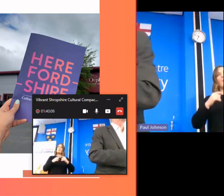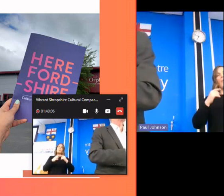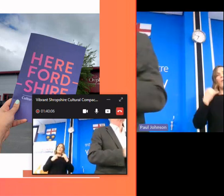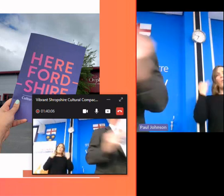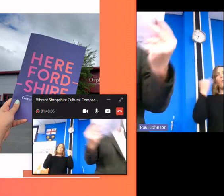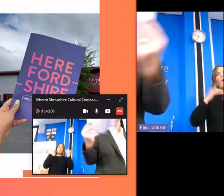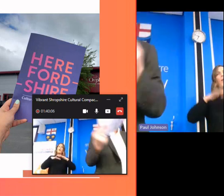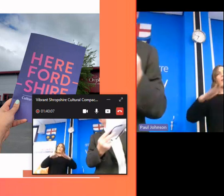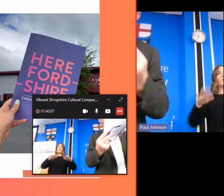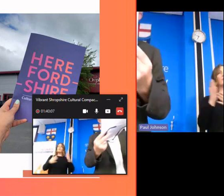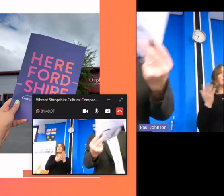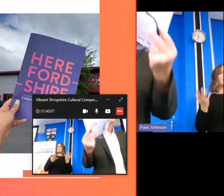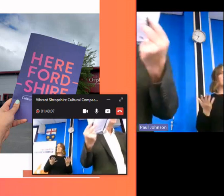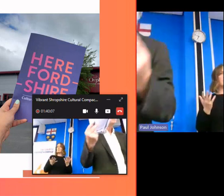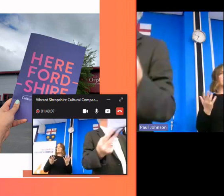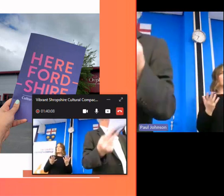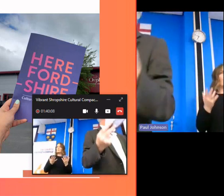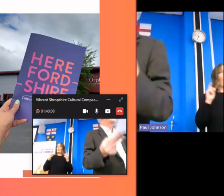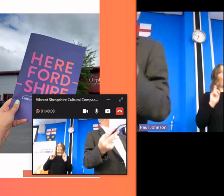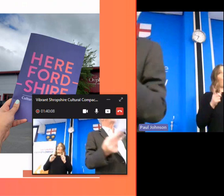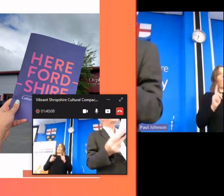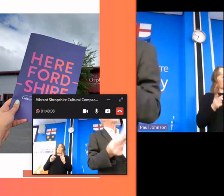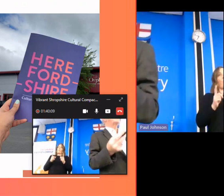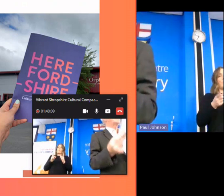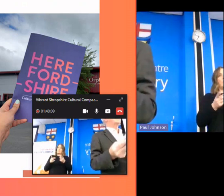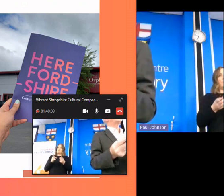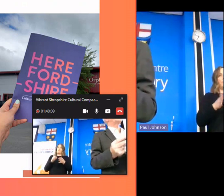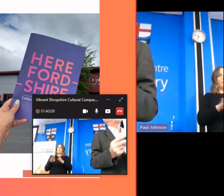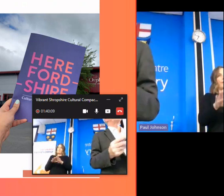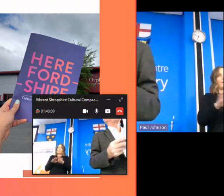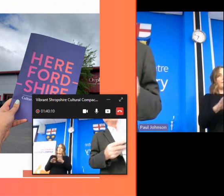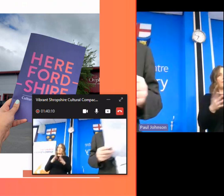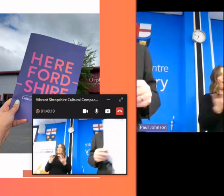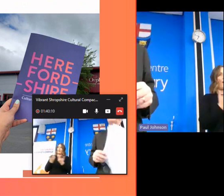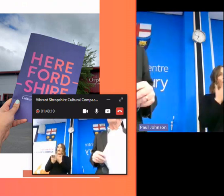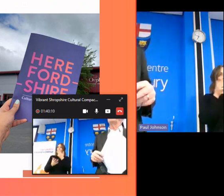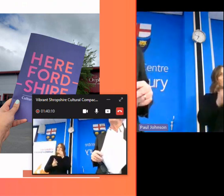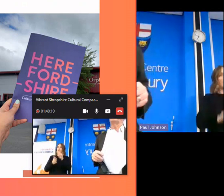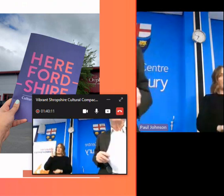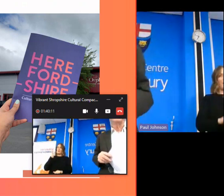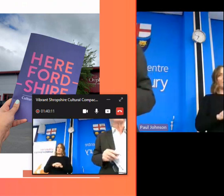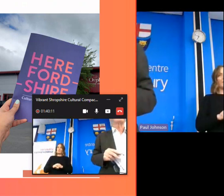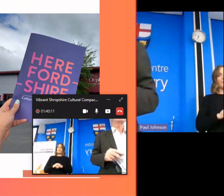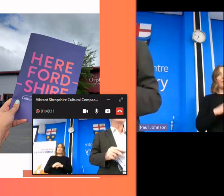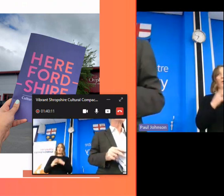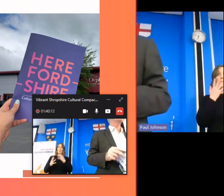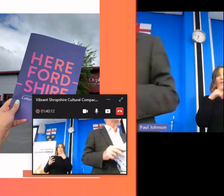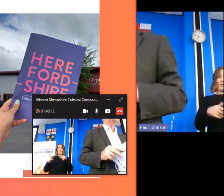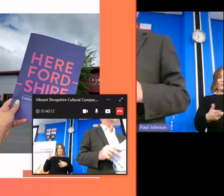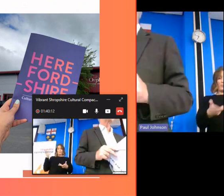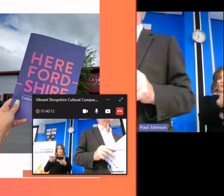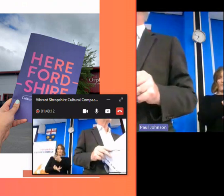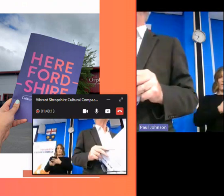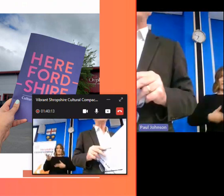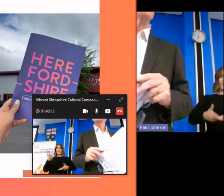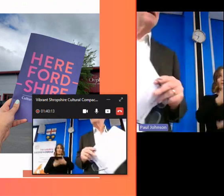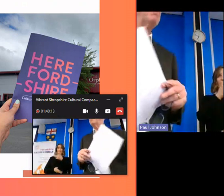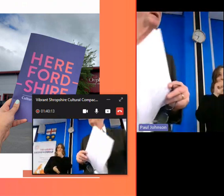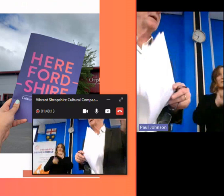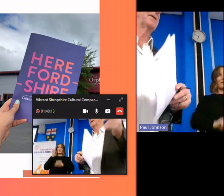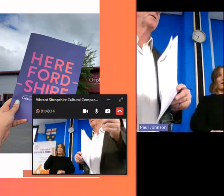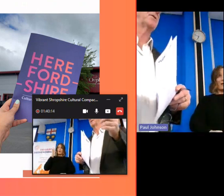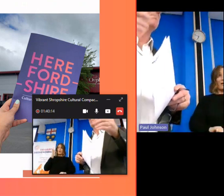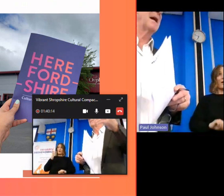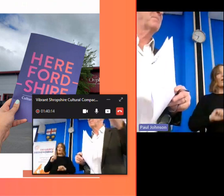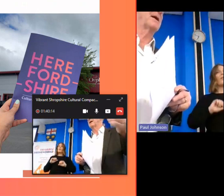trust for example all of those those are the practical where it starts and then when those conversations start you